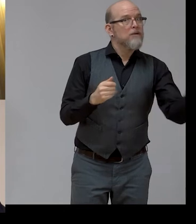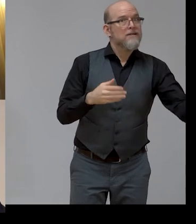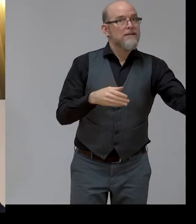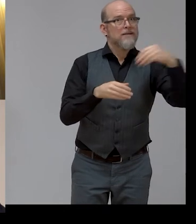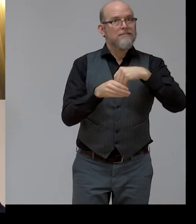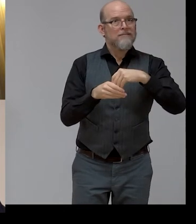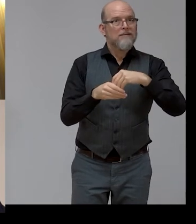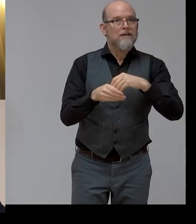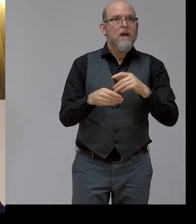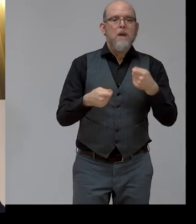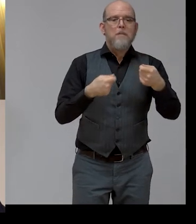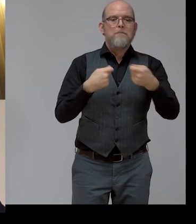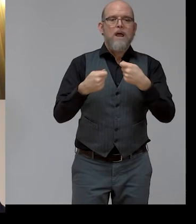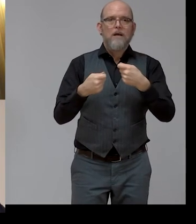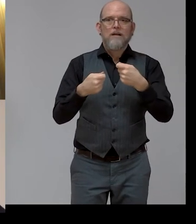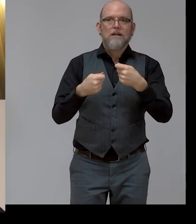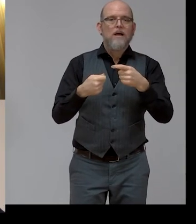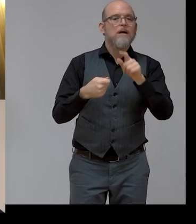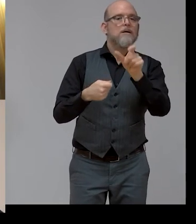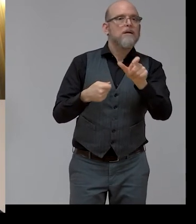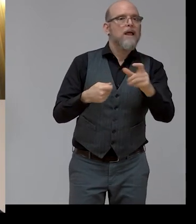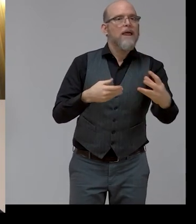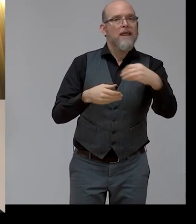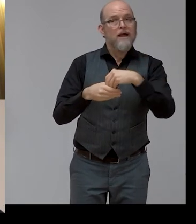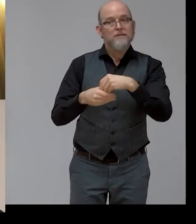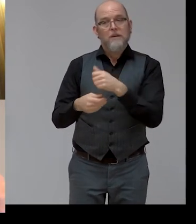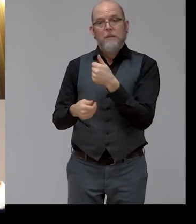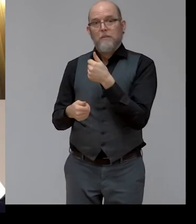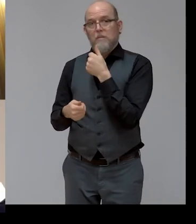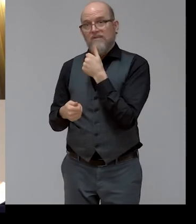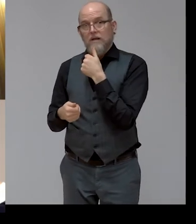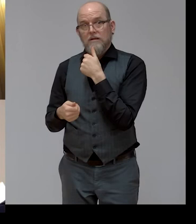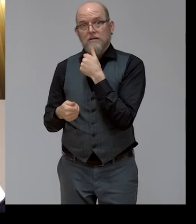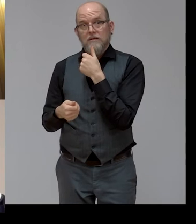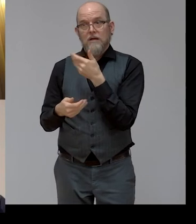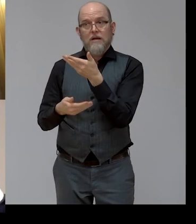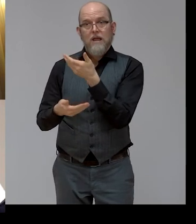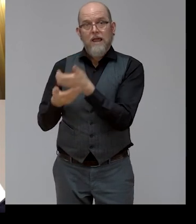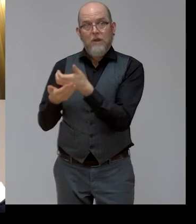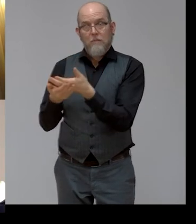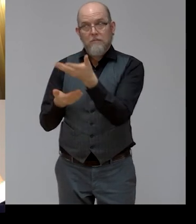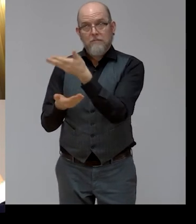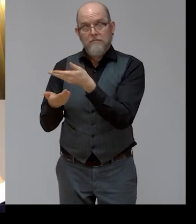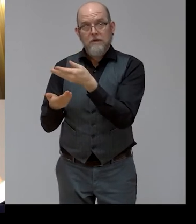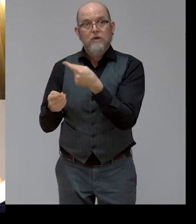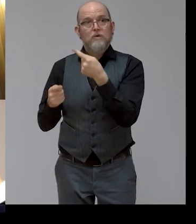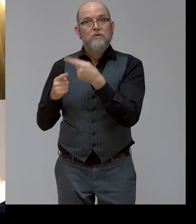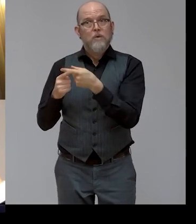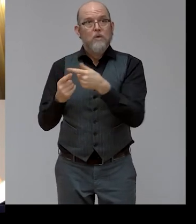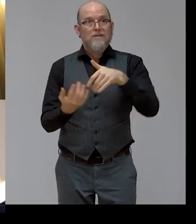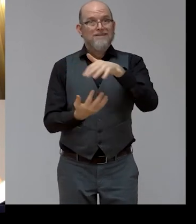nudging private market actors in the right way, supported by social action and active supports,